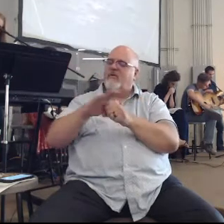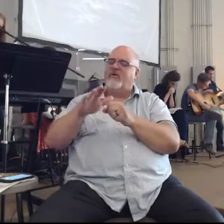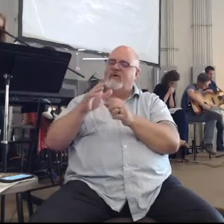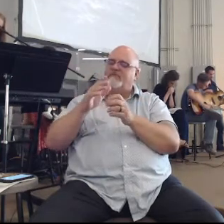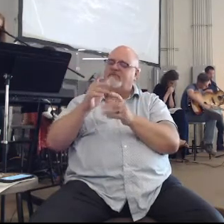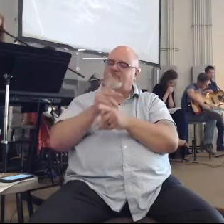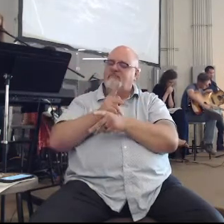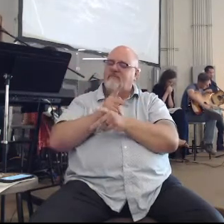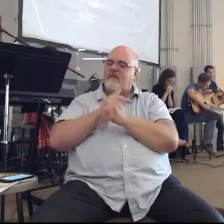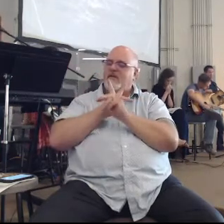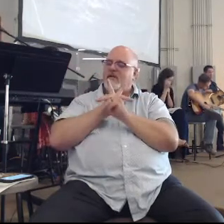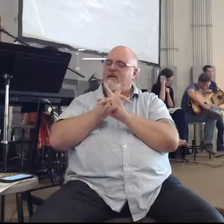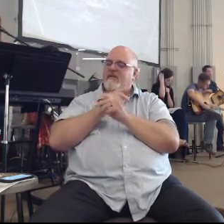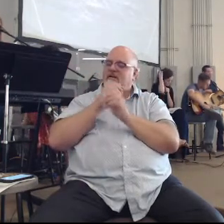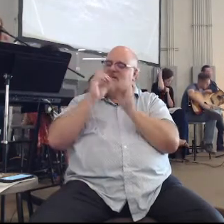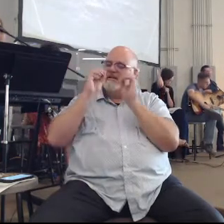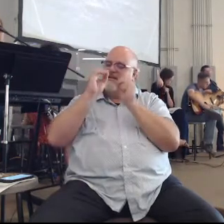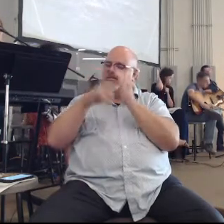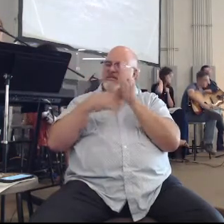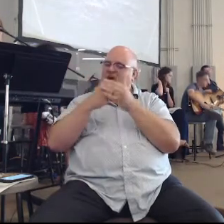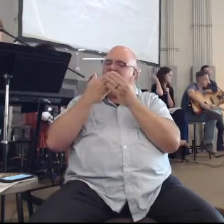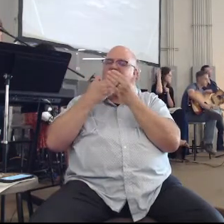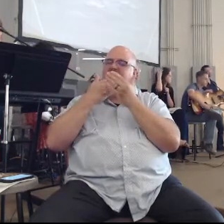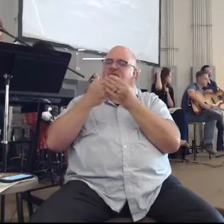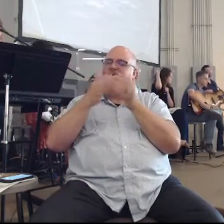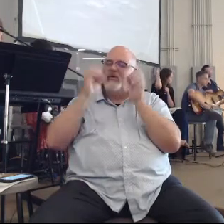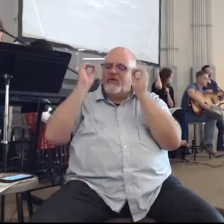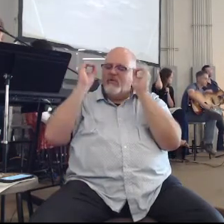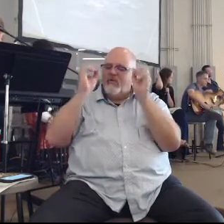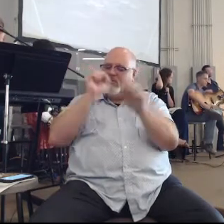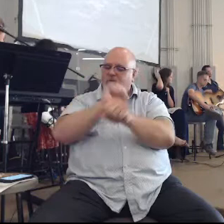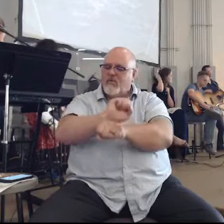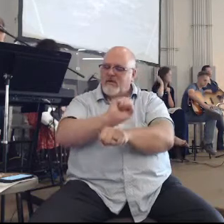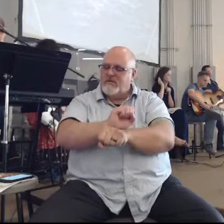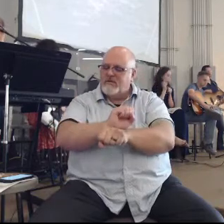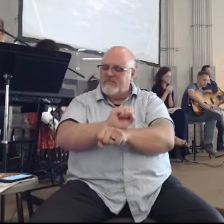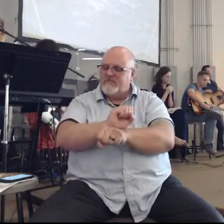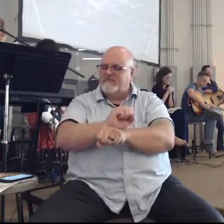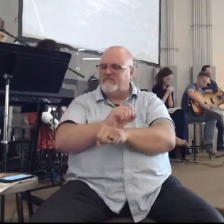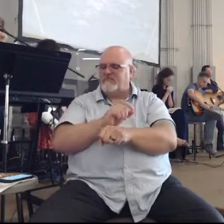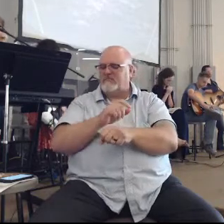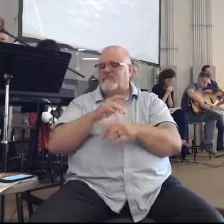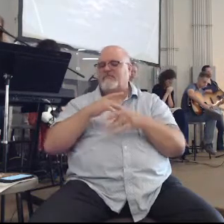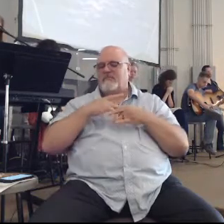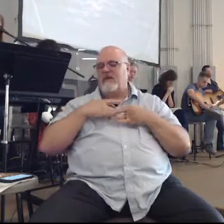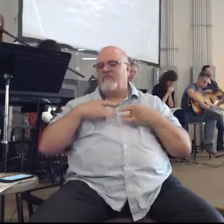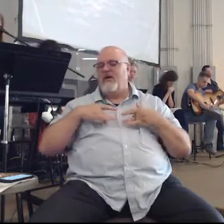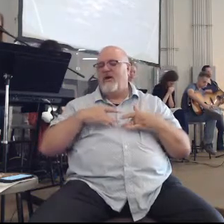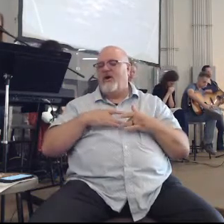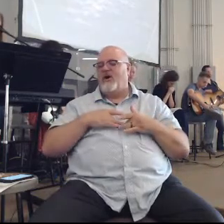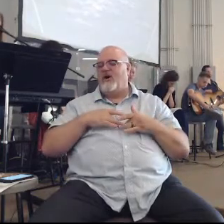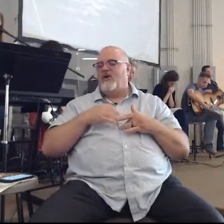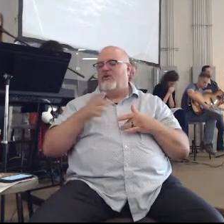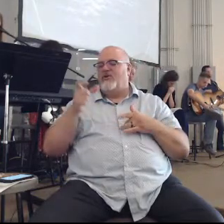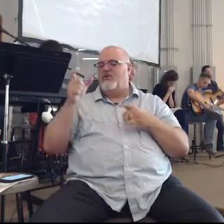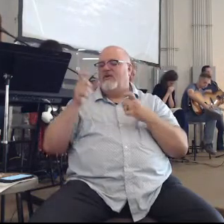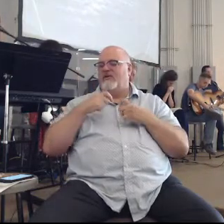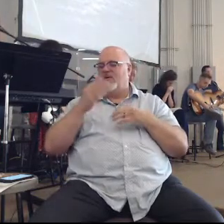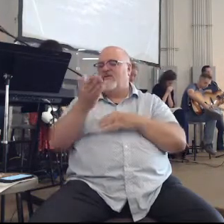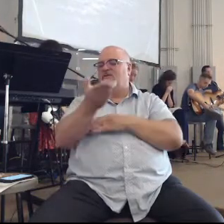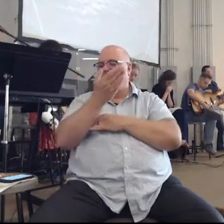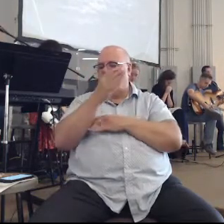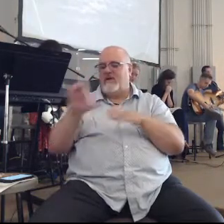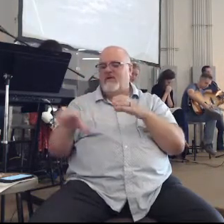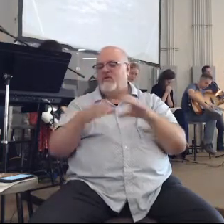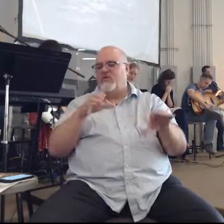all good works, any good work that we do. And you've put on my heart to do a good